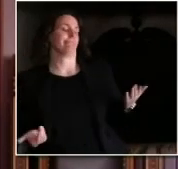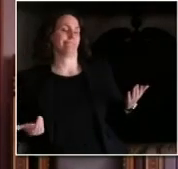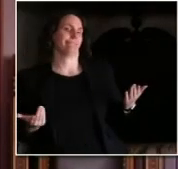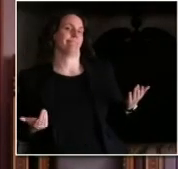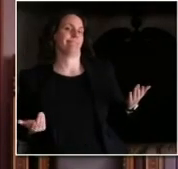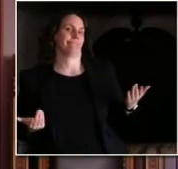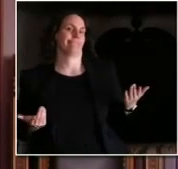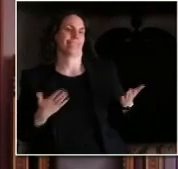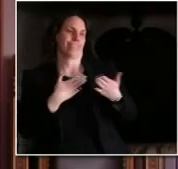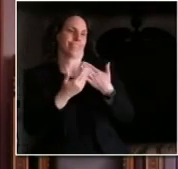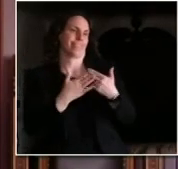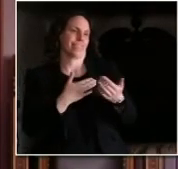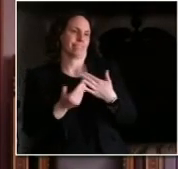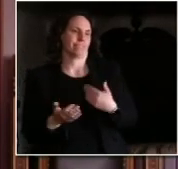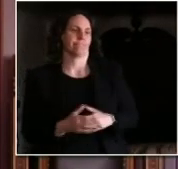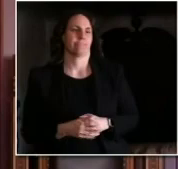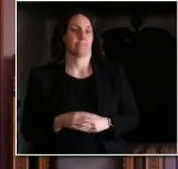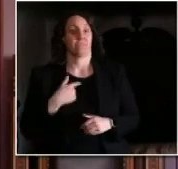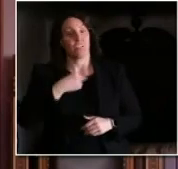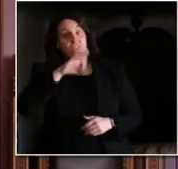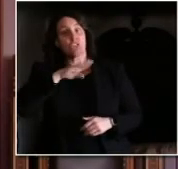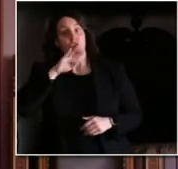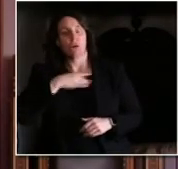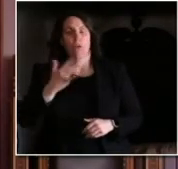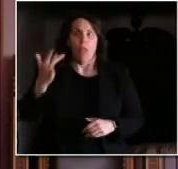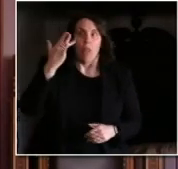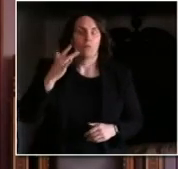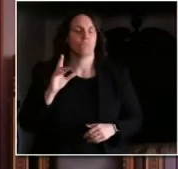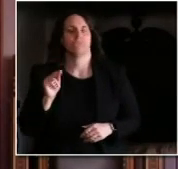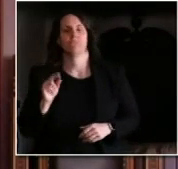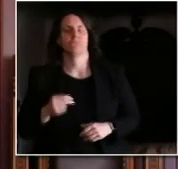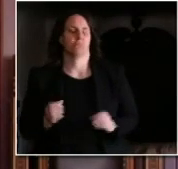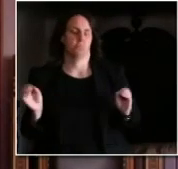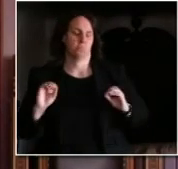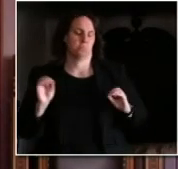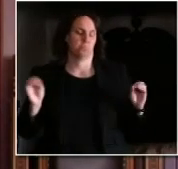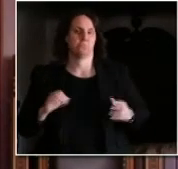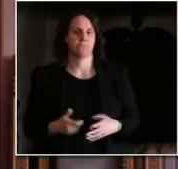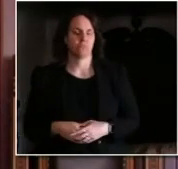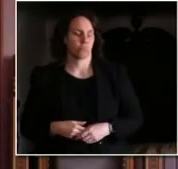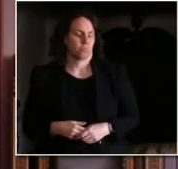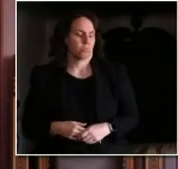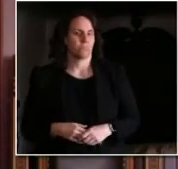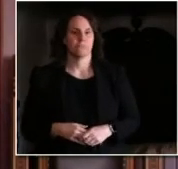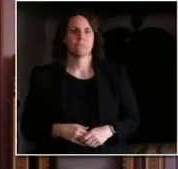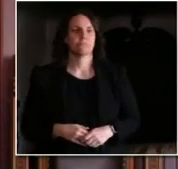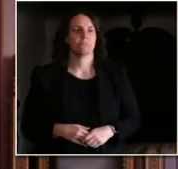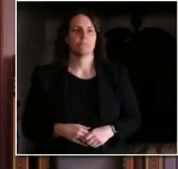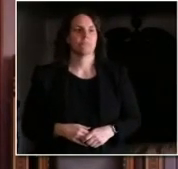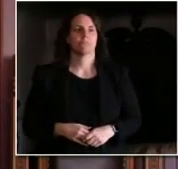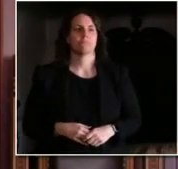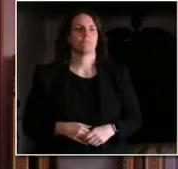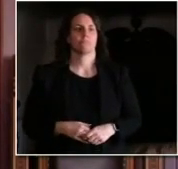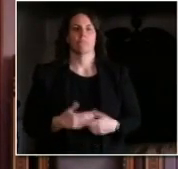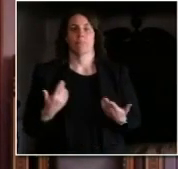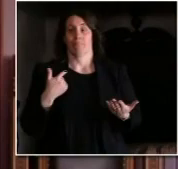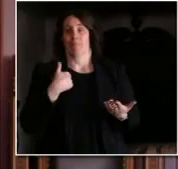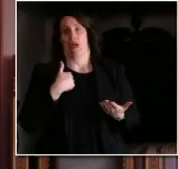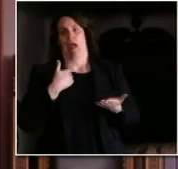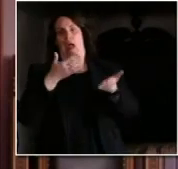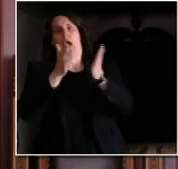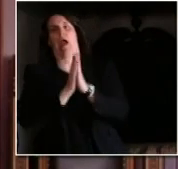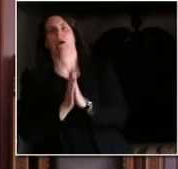no it's not a frustration clearly when we're asking people to sacrifice in order to